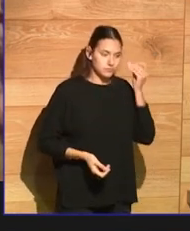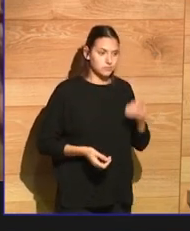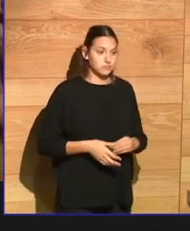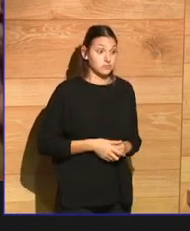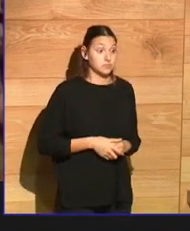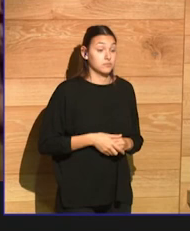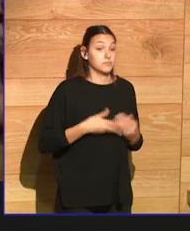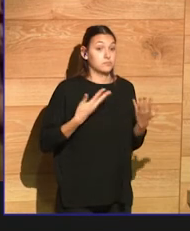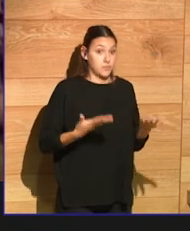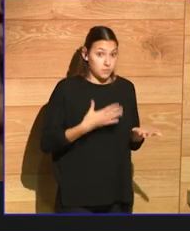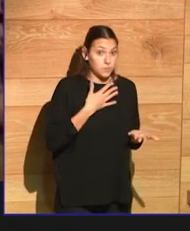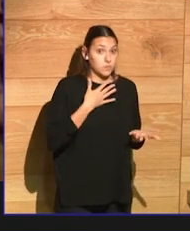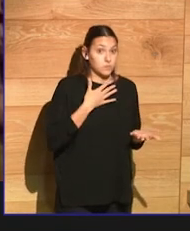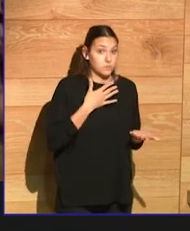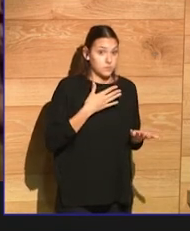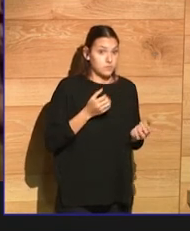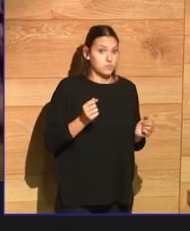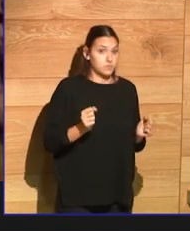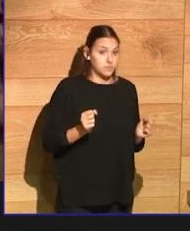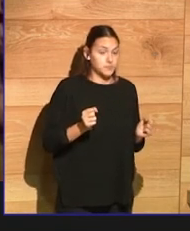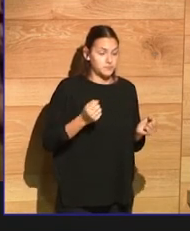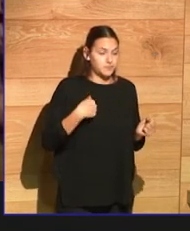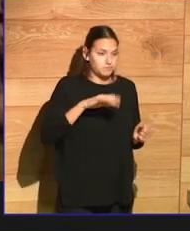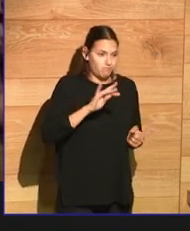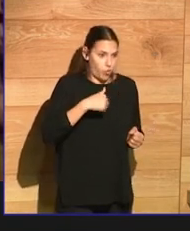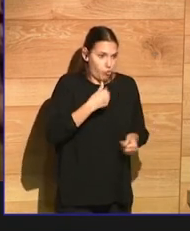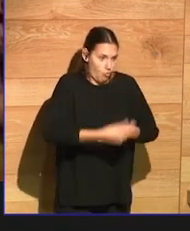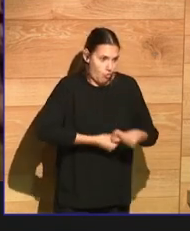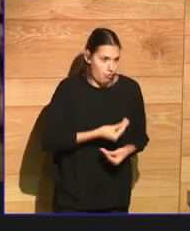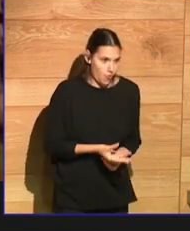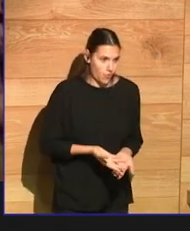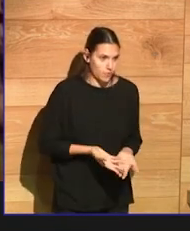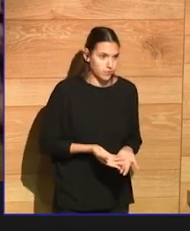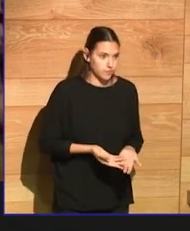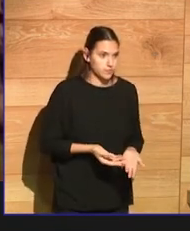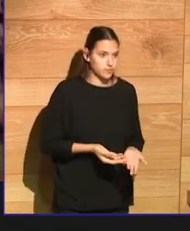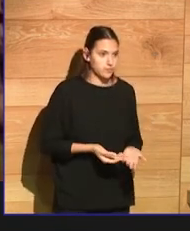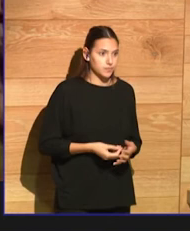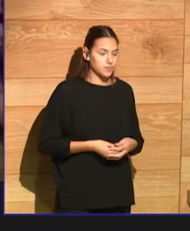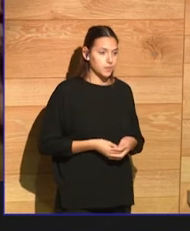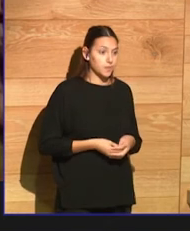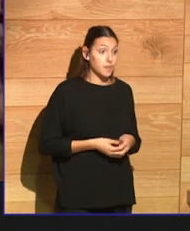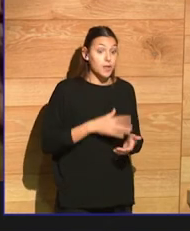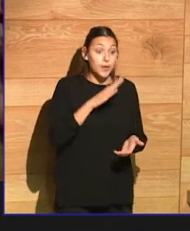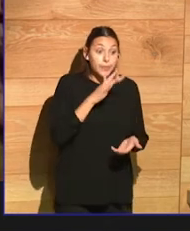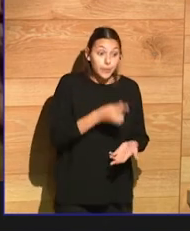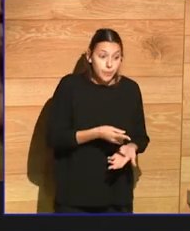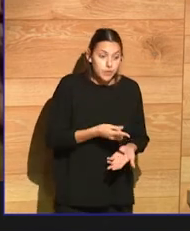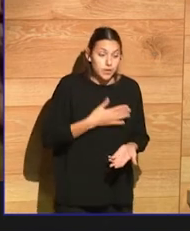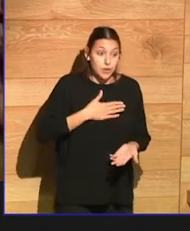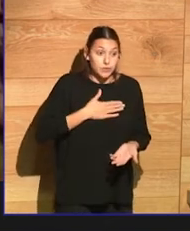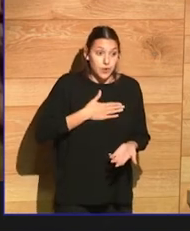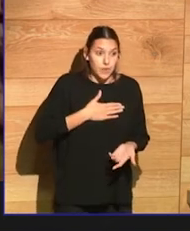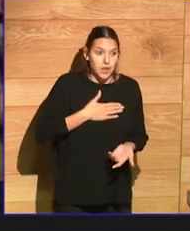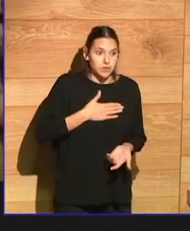I would, I would. And that's why I enjoy very little contemporary media.